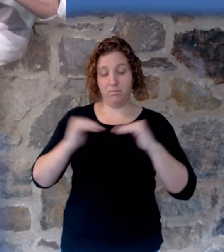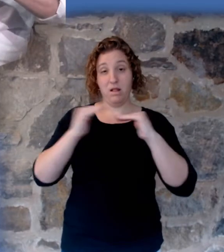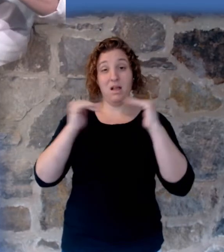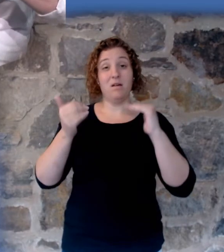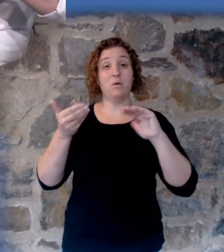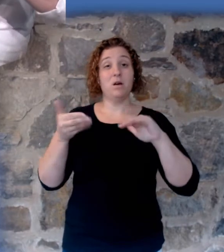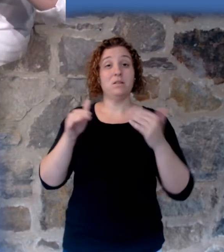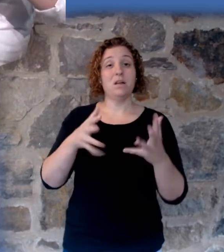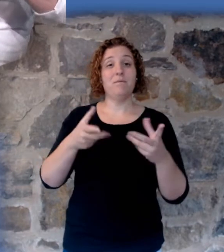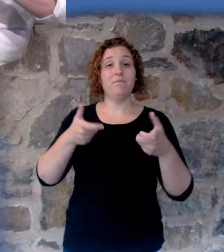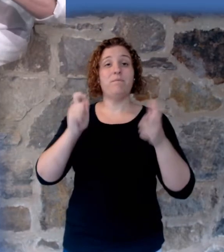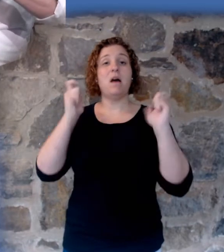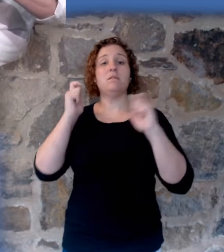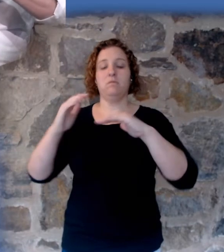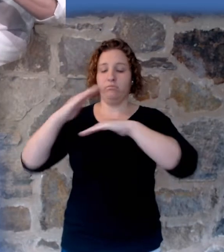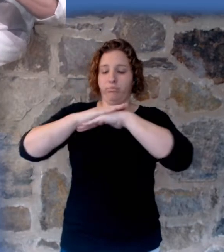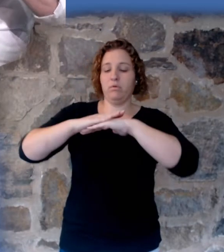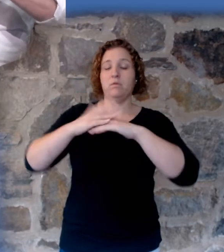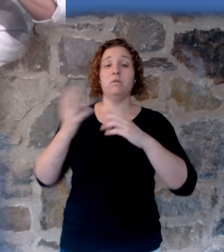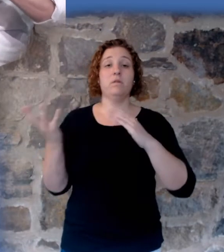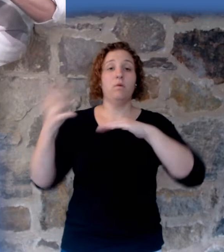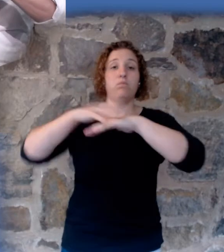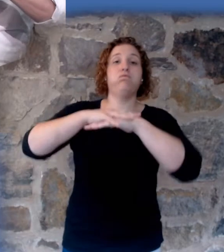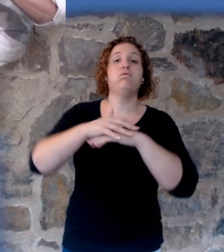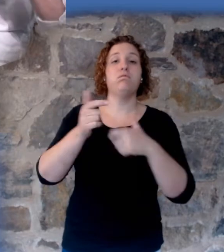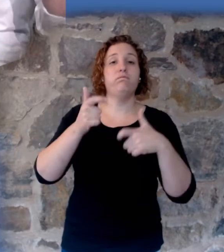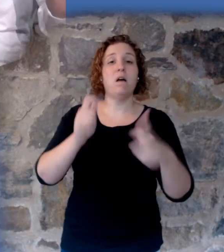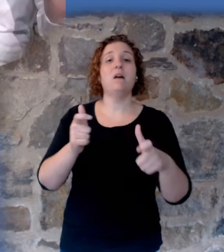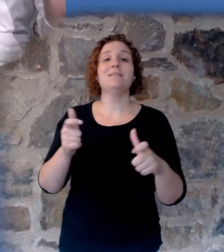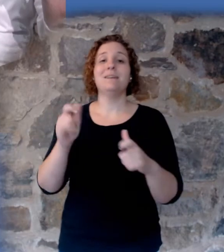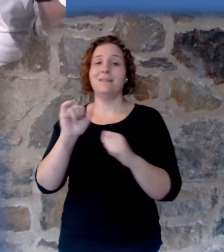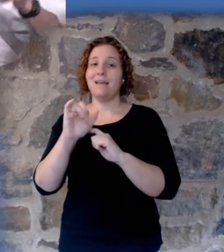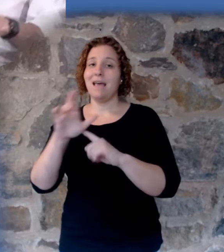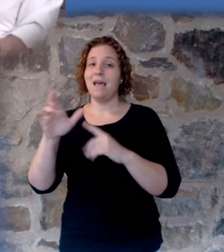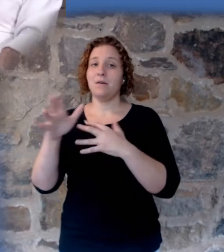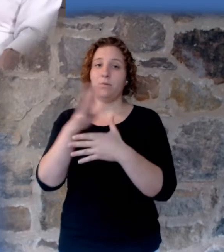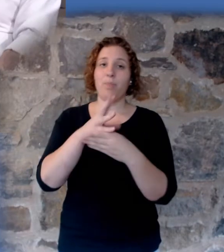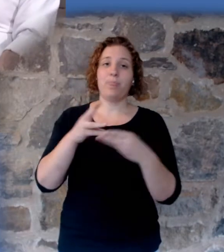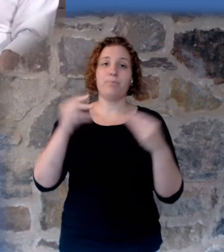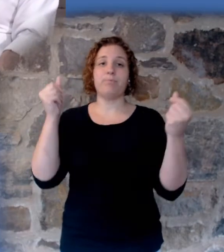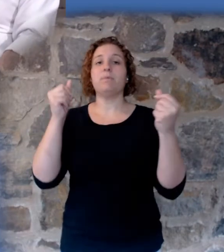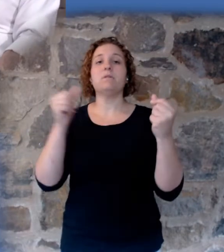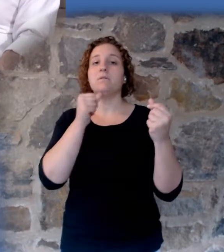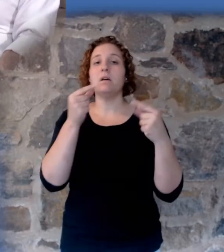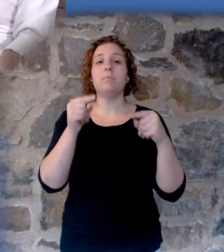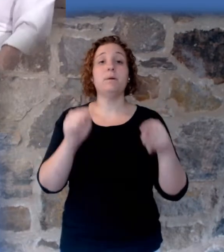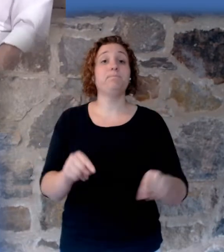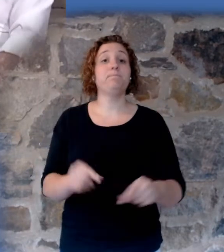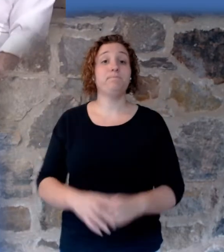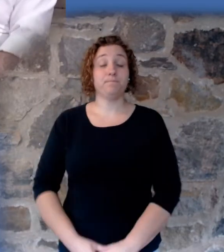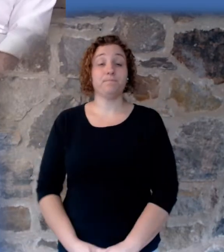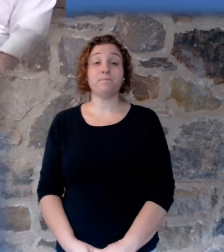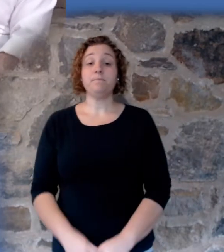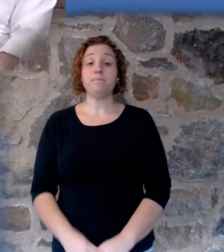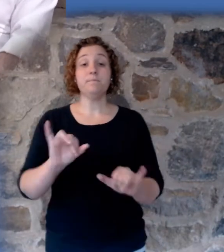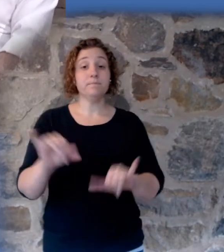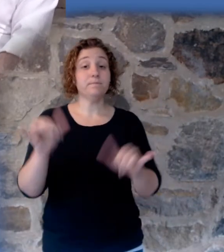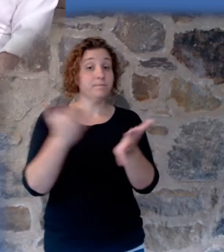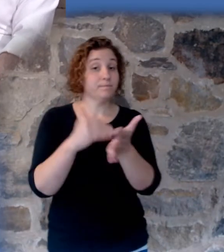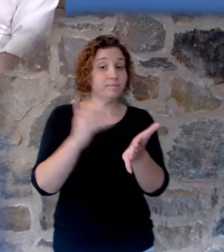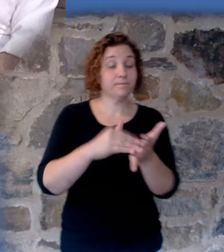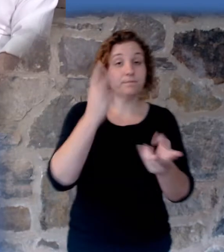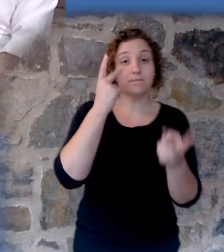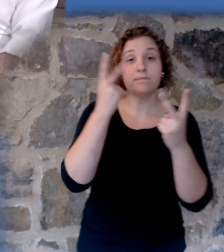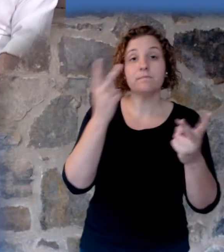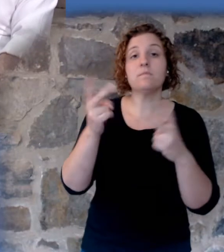buried rapidly, so that they are kept away from air, so they don't decay and just get scattered. Again, same thing here, Colorado River, upon